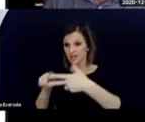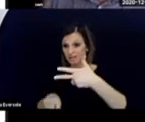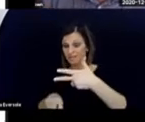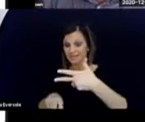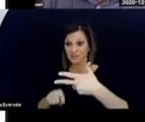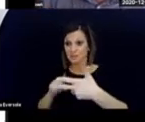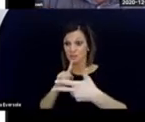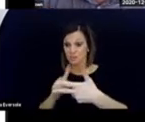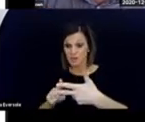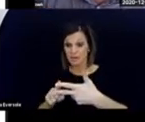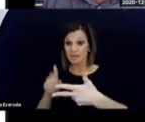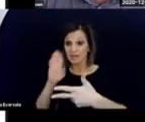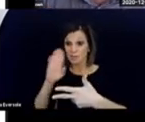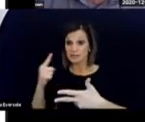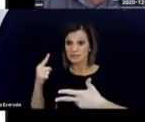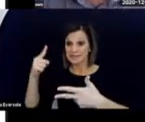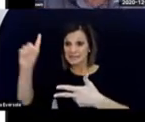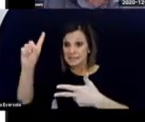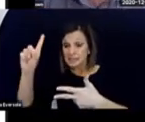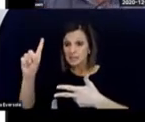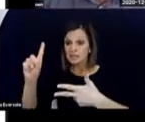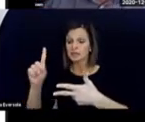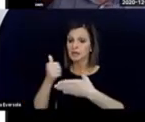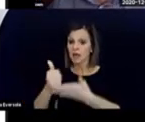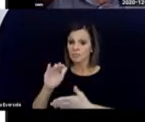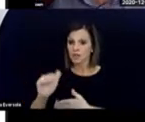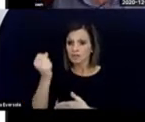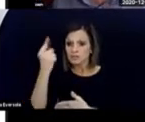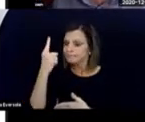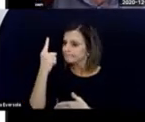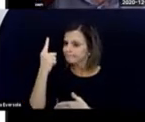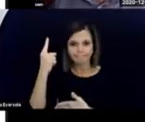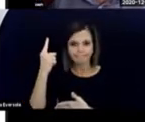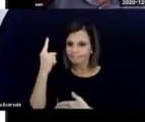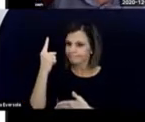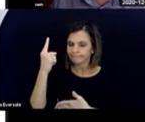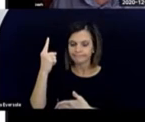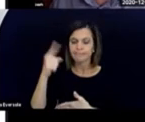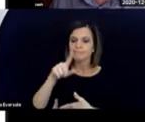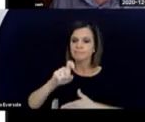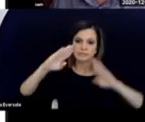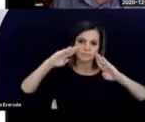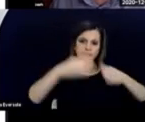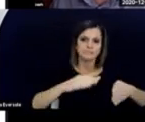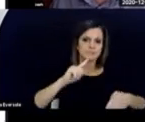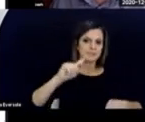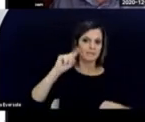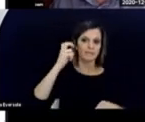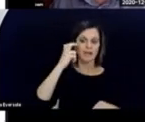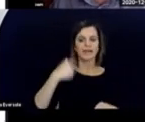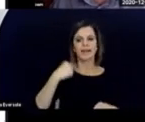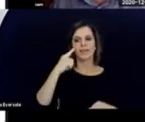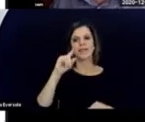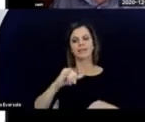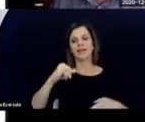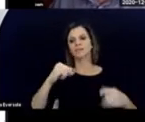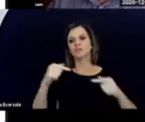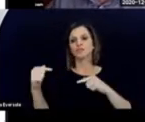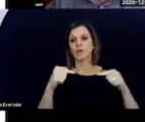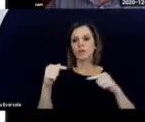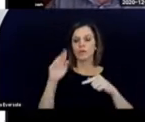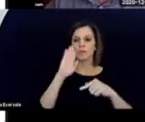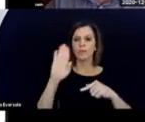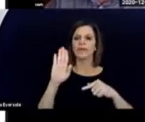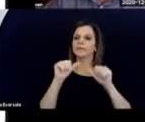nothing else you do is really going to get through to the child and work. So that's a fight that I think is always going